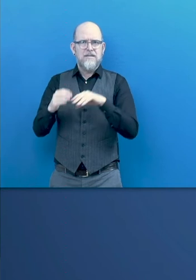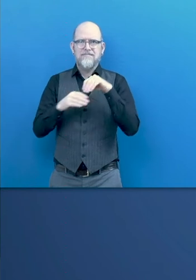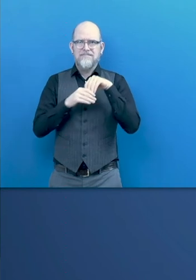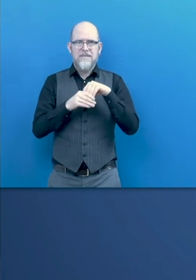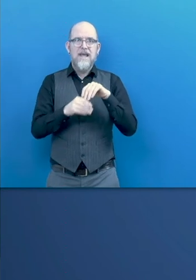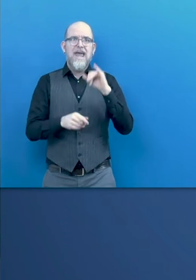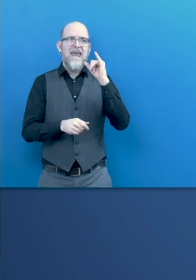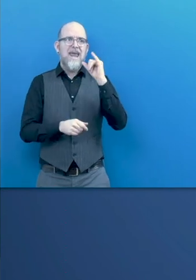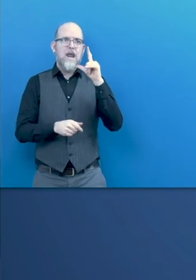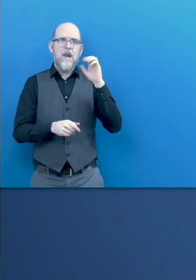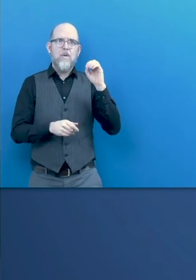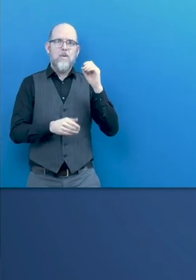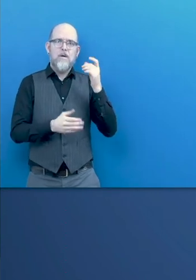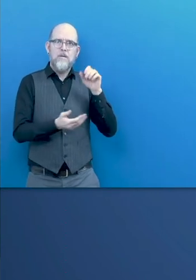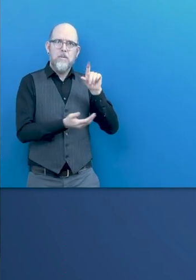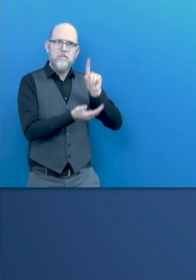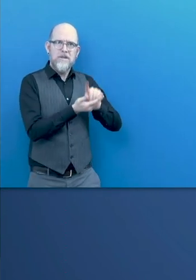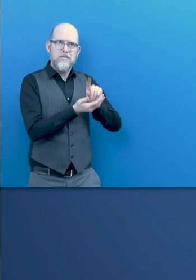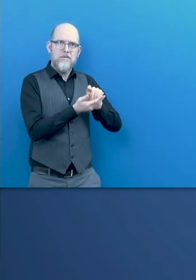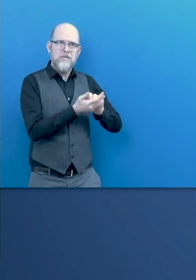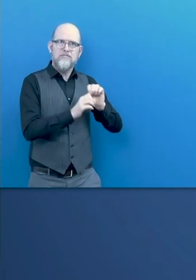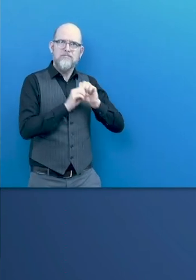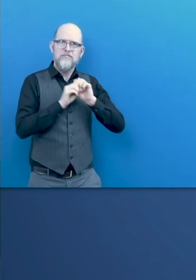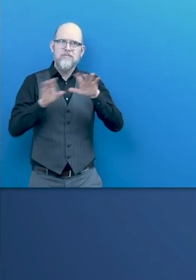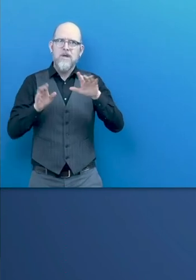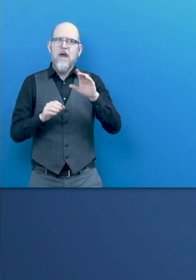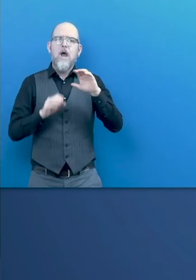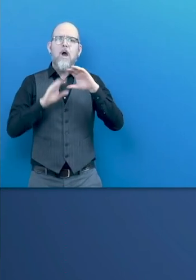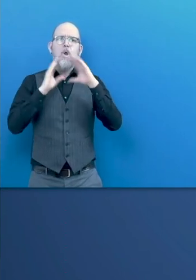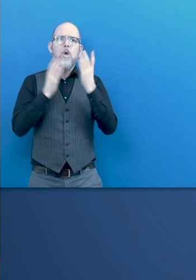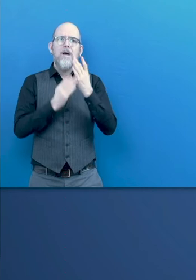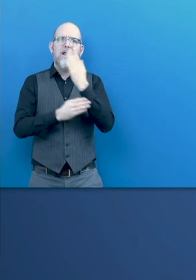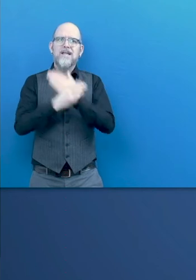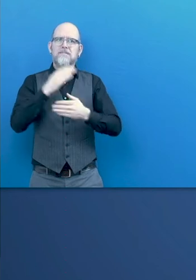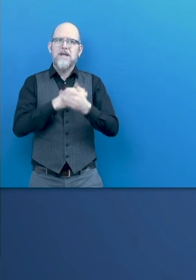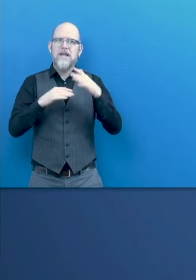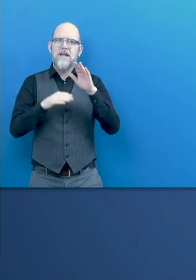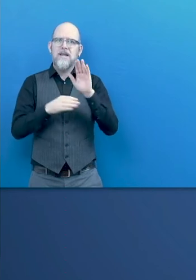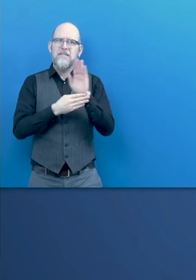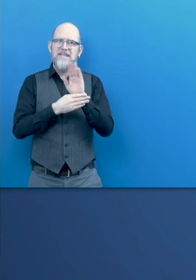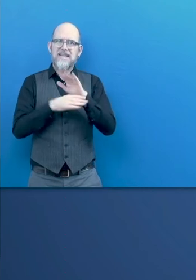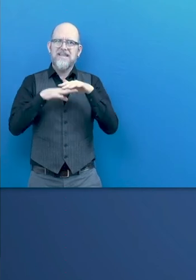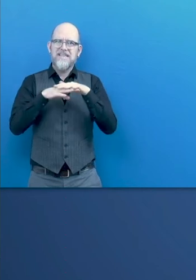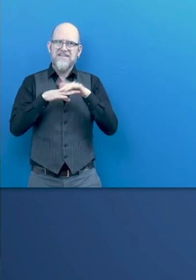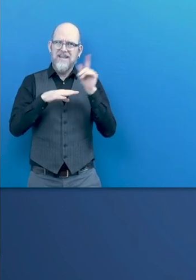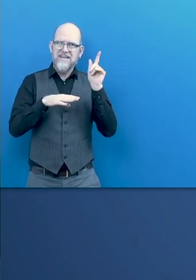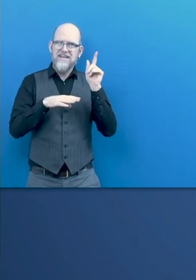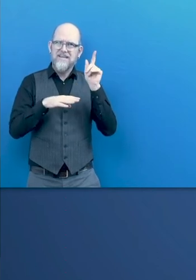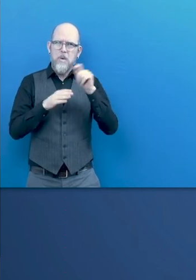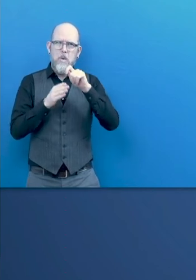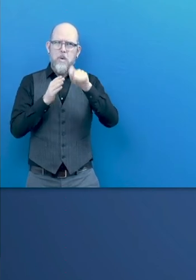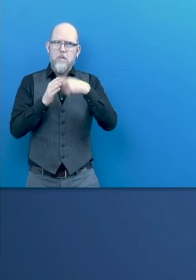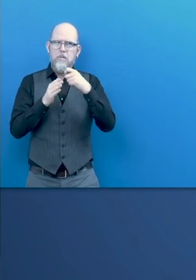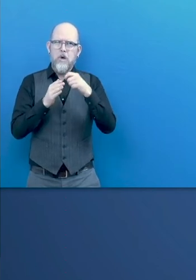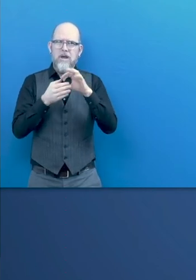made within the framework of Disability Hub Europe, which is a project led by Fundación ONCE and co-funded by the